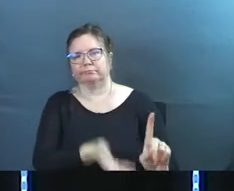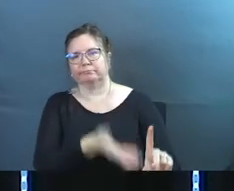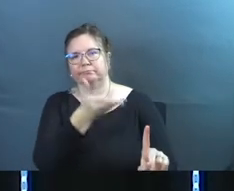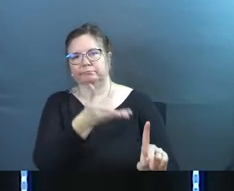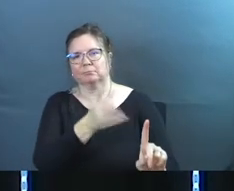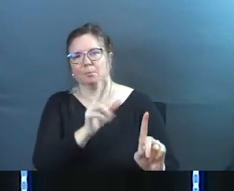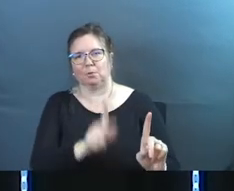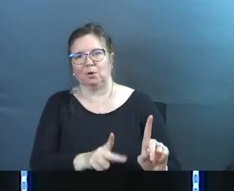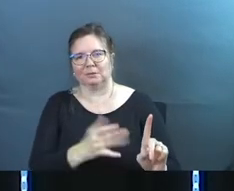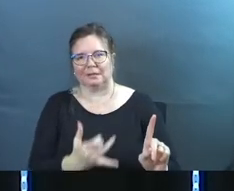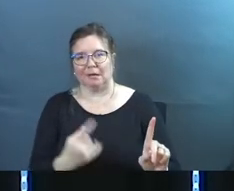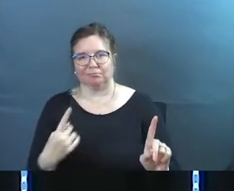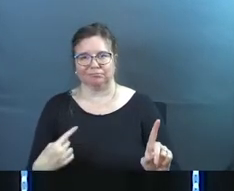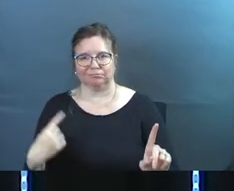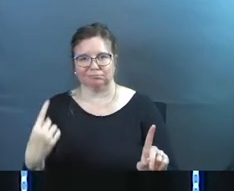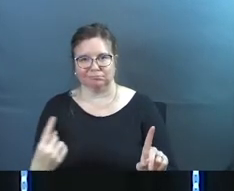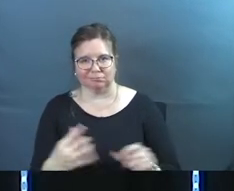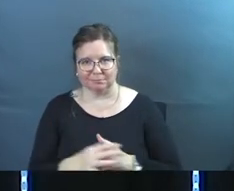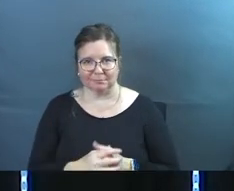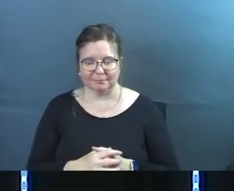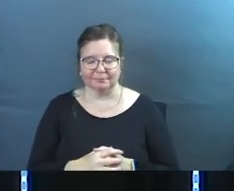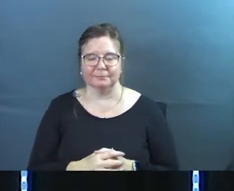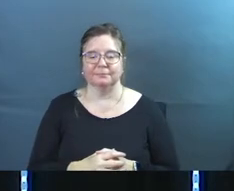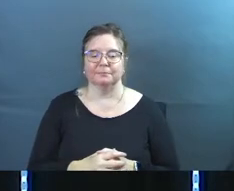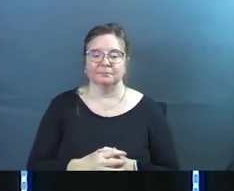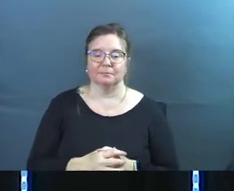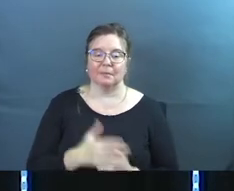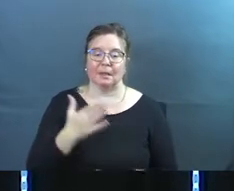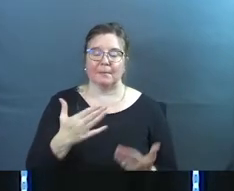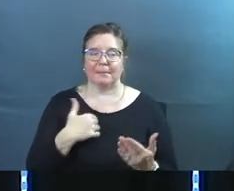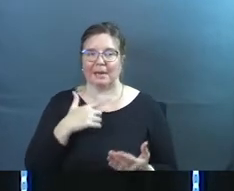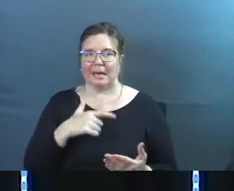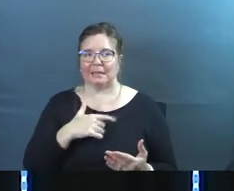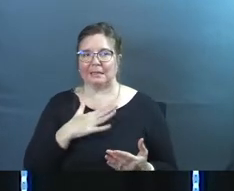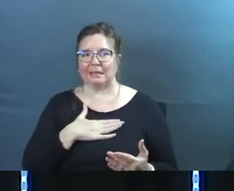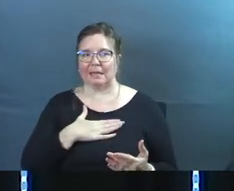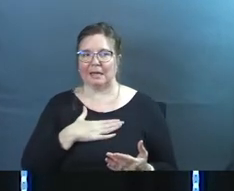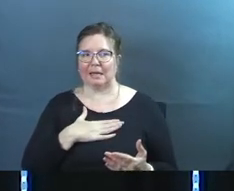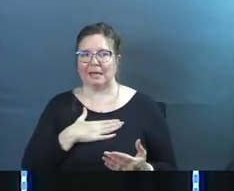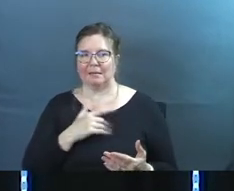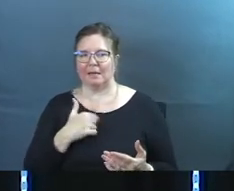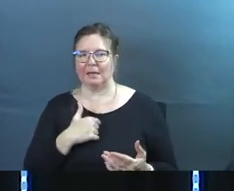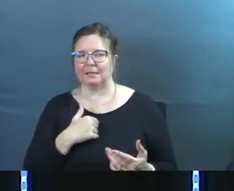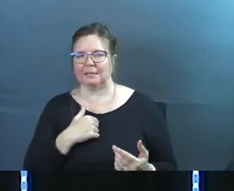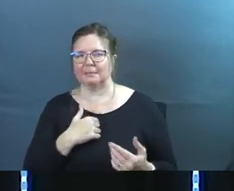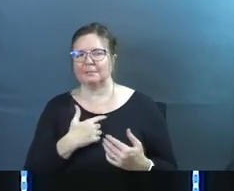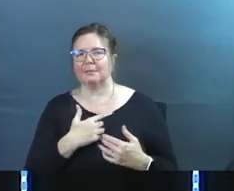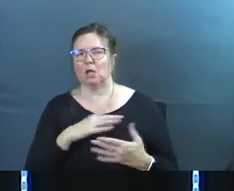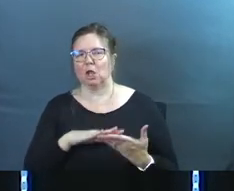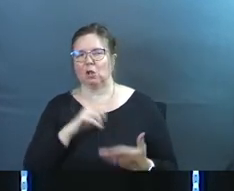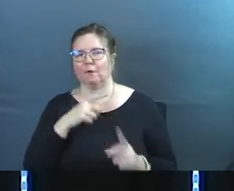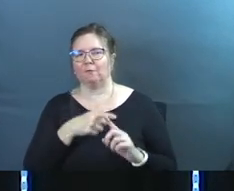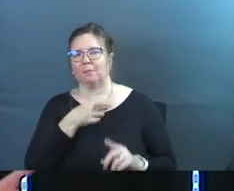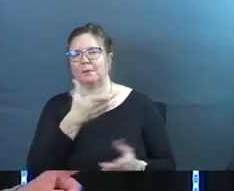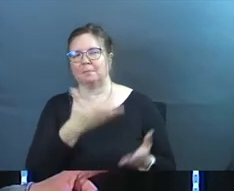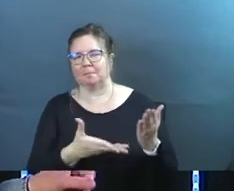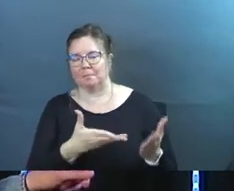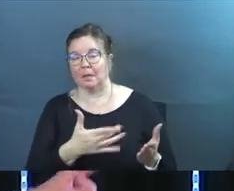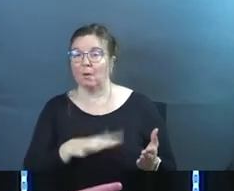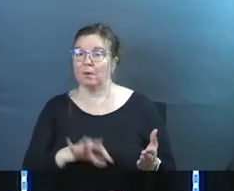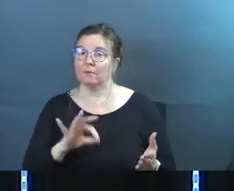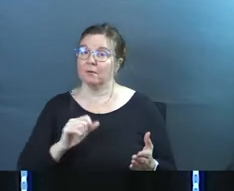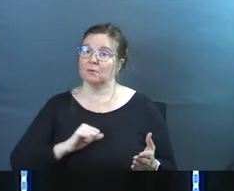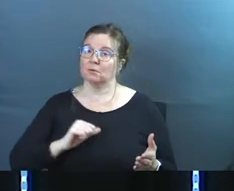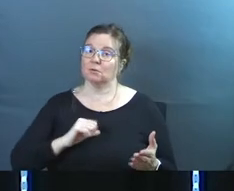because he's been so trustworthy in the past and maybe I need to let my arm be twisted by this guy just a little bit and we